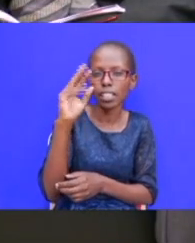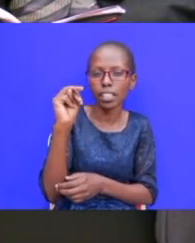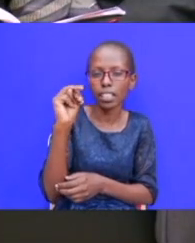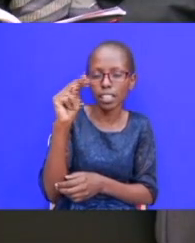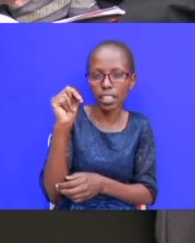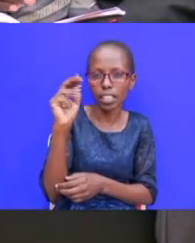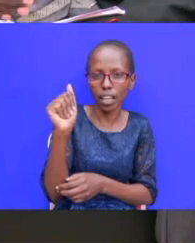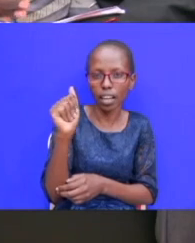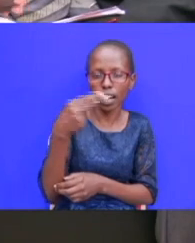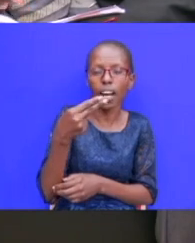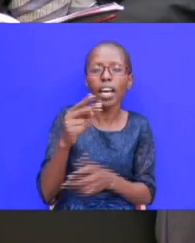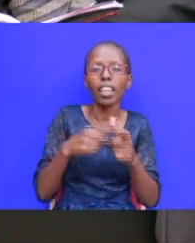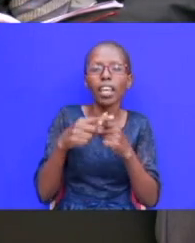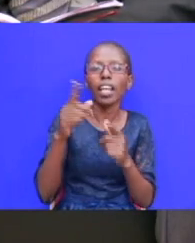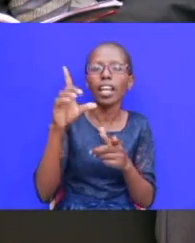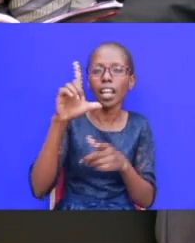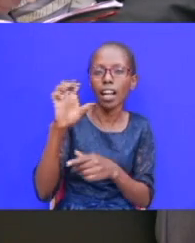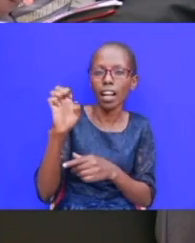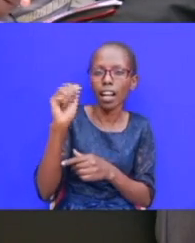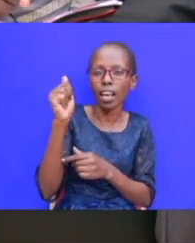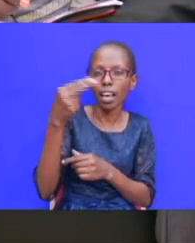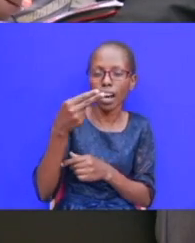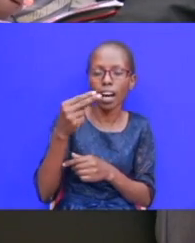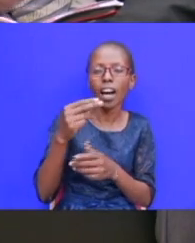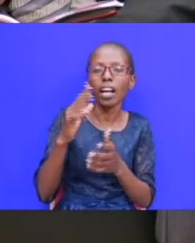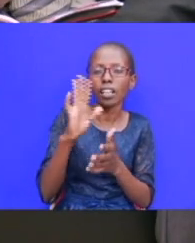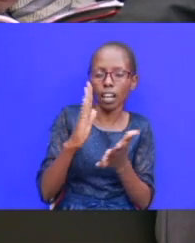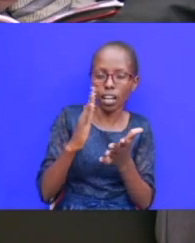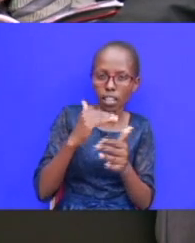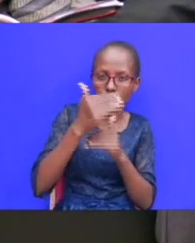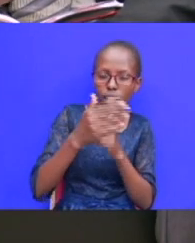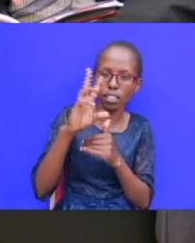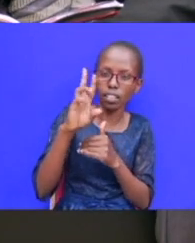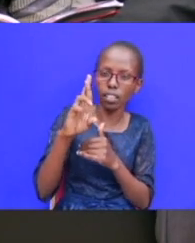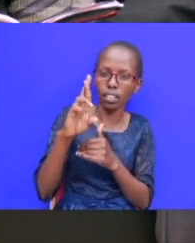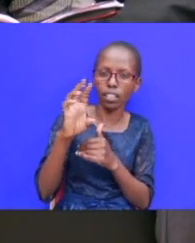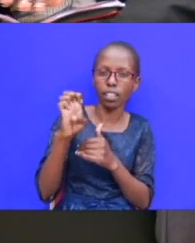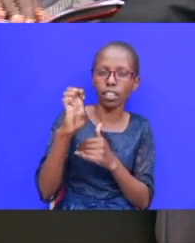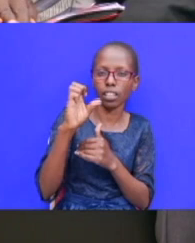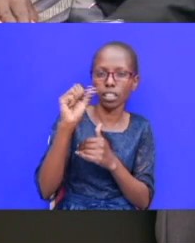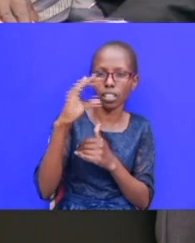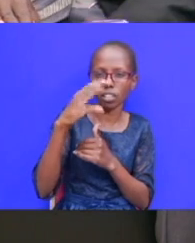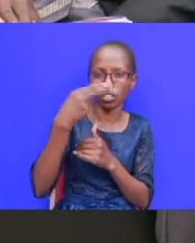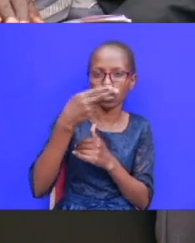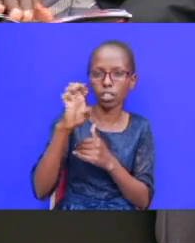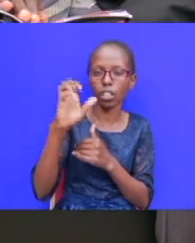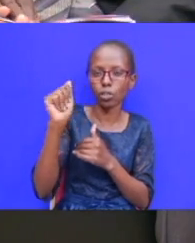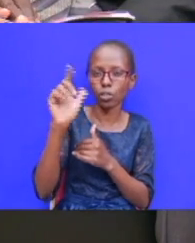then leah and then rachel behind but the good thing is that jacob went in front of them